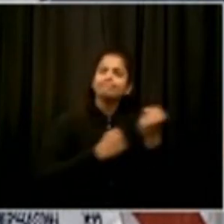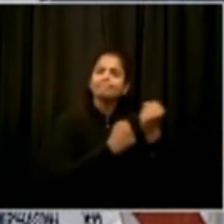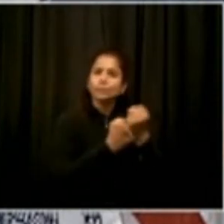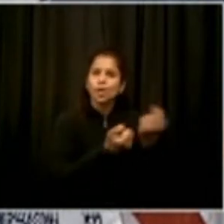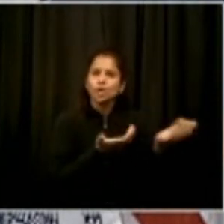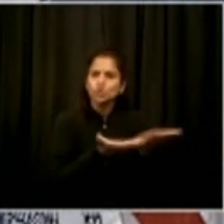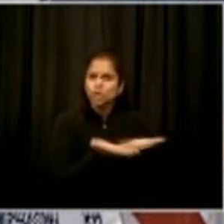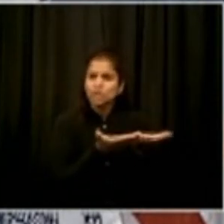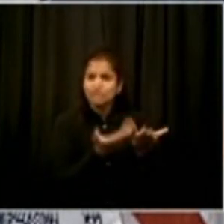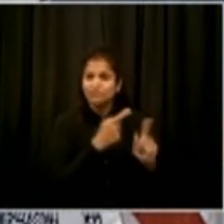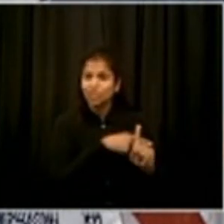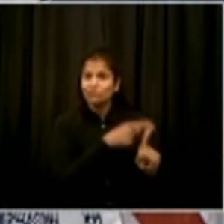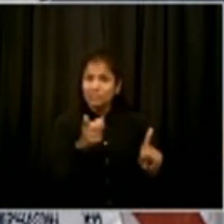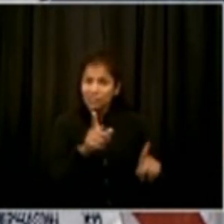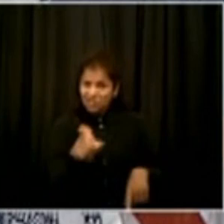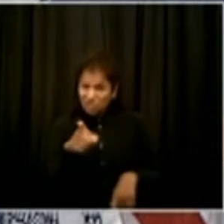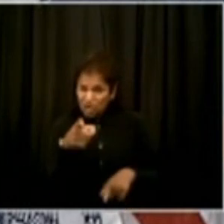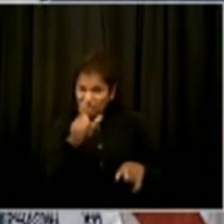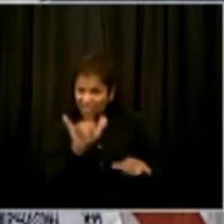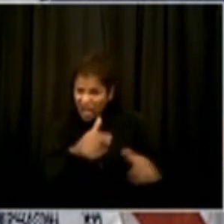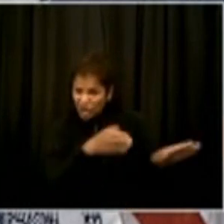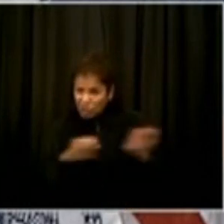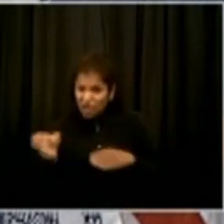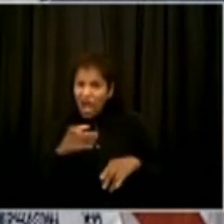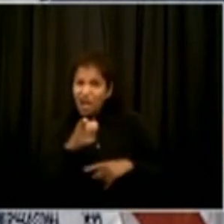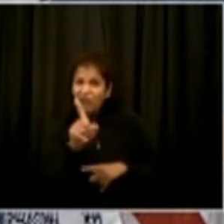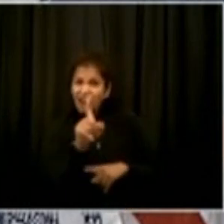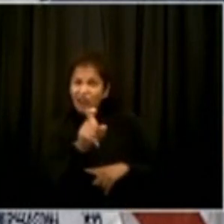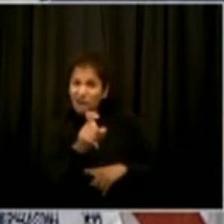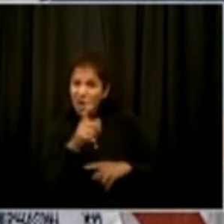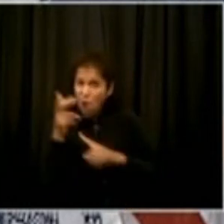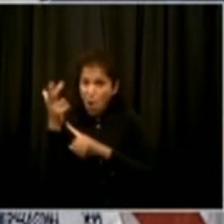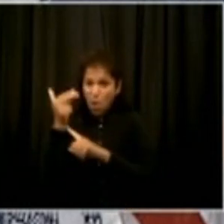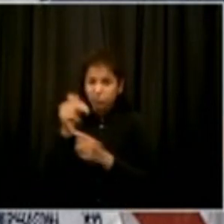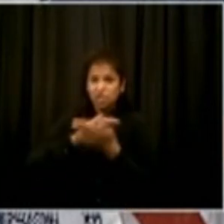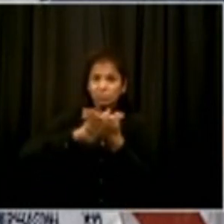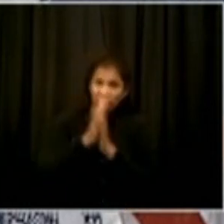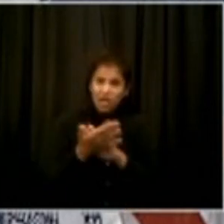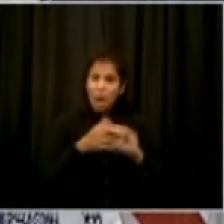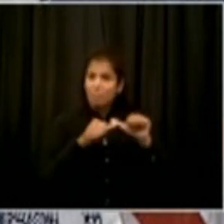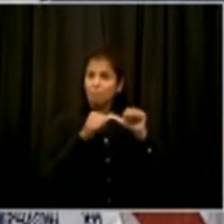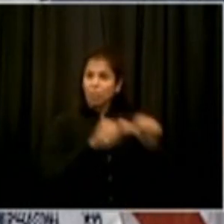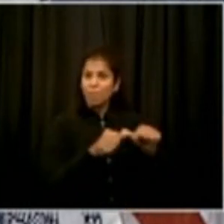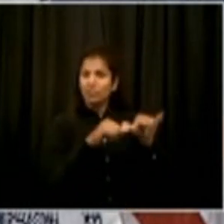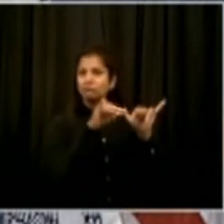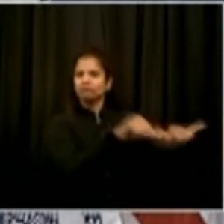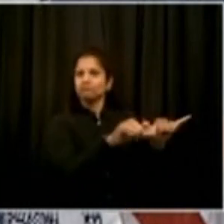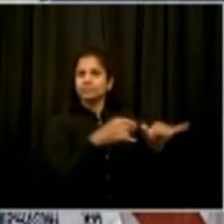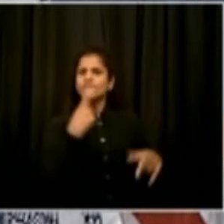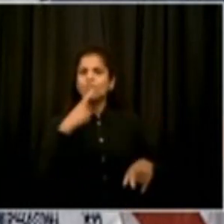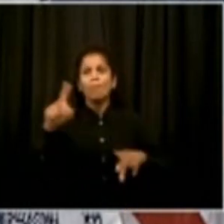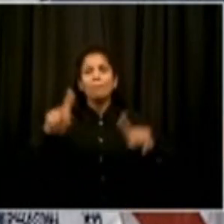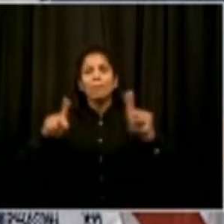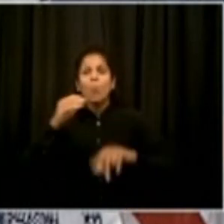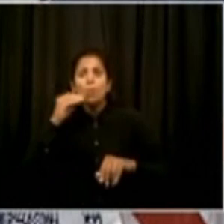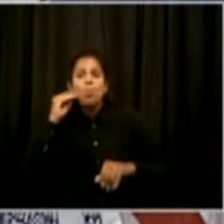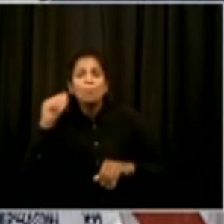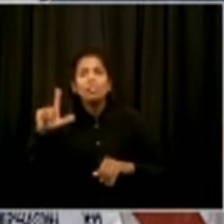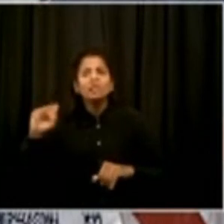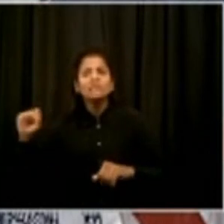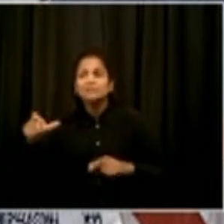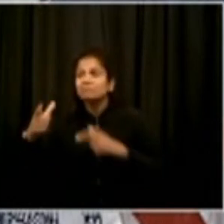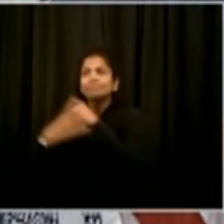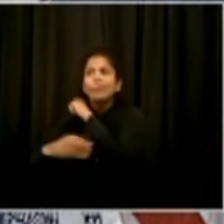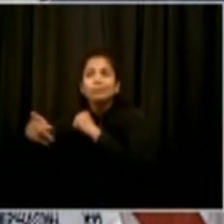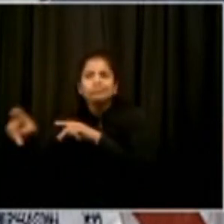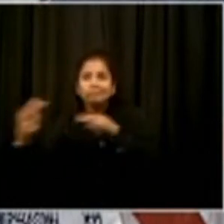hotels? David, look, you've done your research. I appreciate that. Yeah, the goal here continues to be to